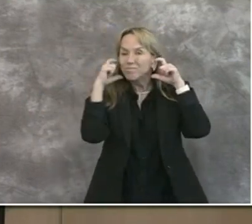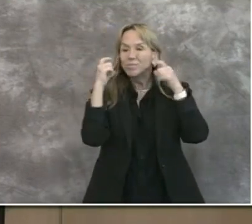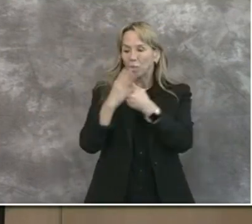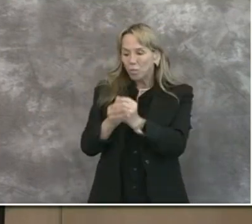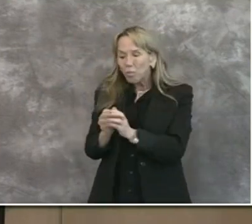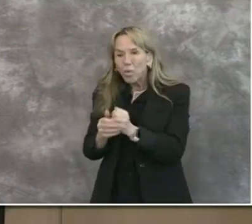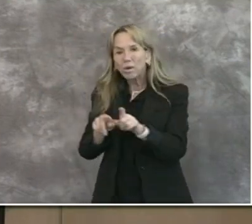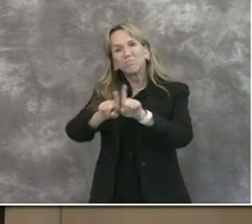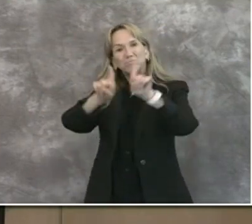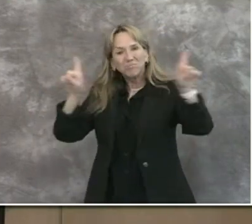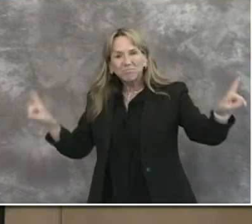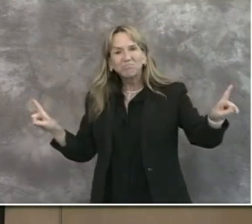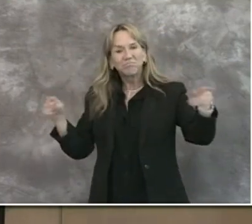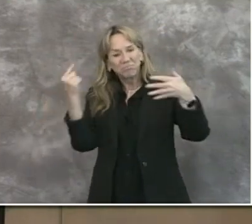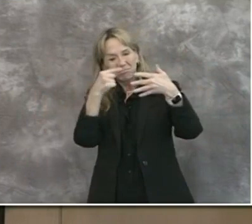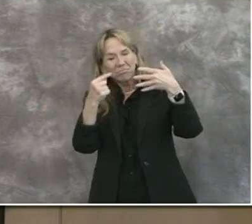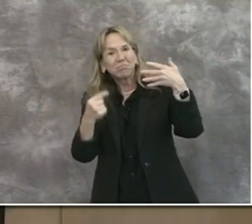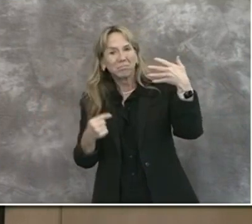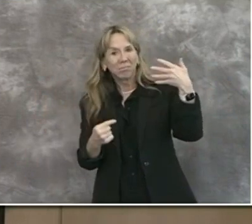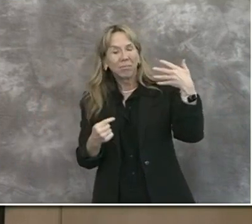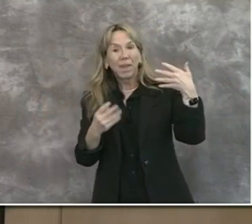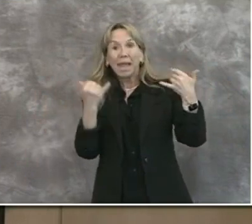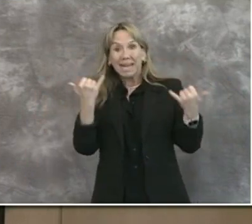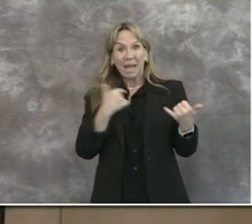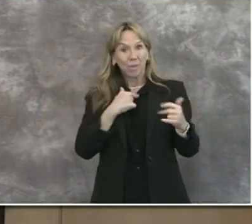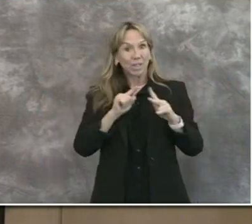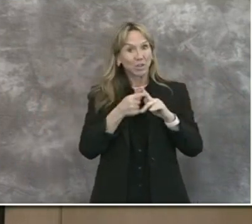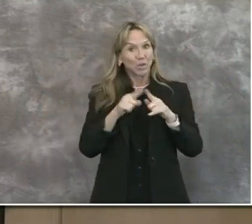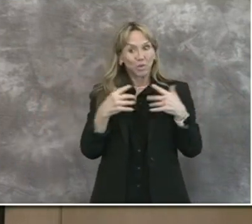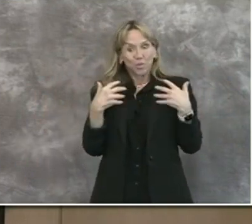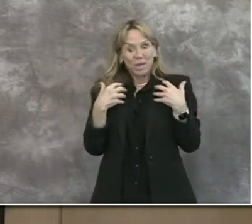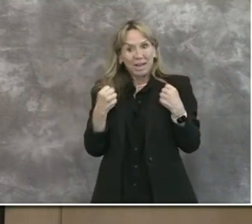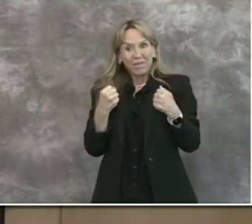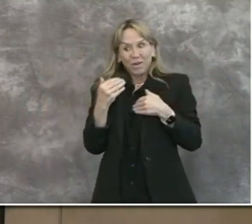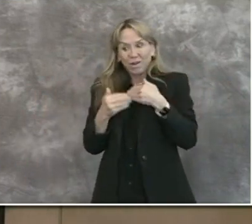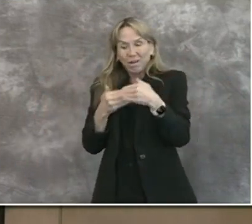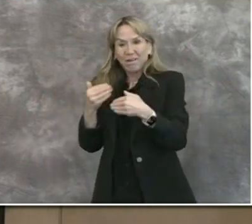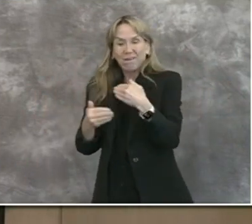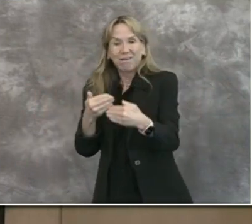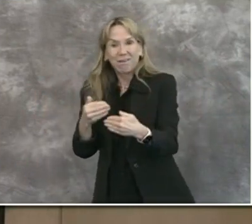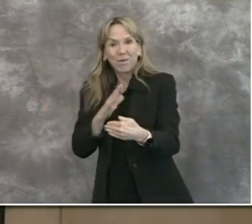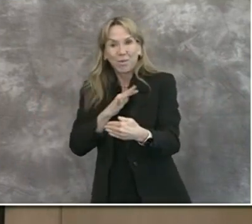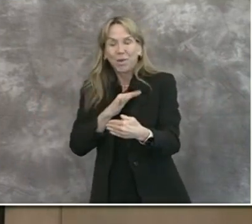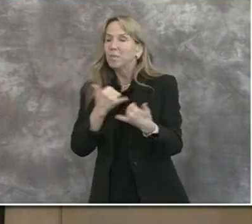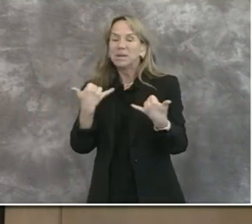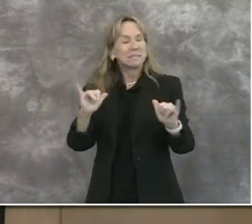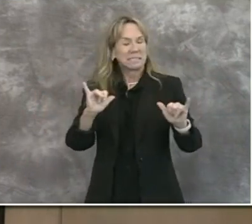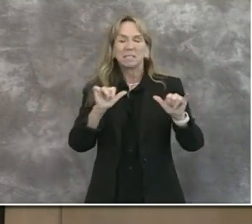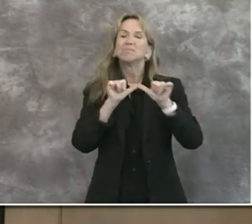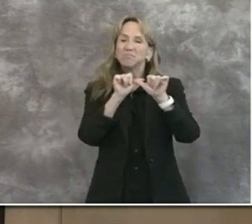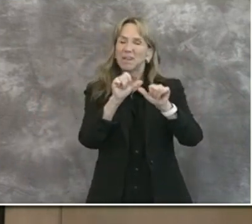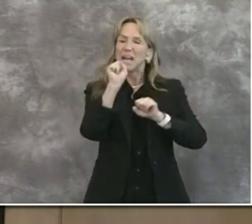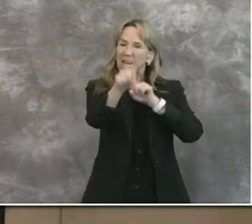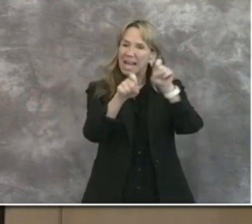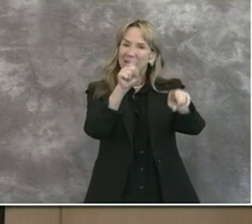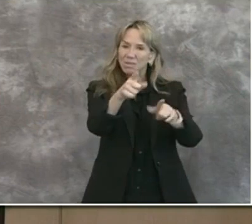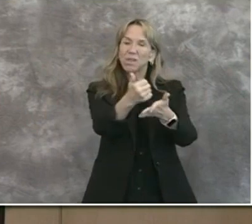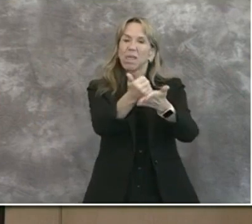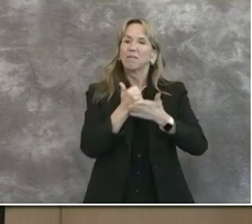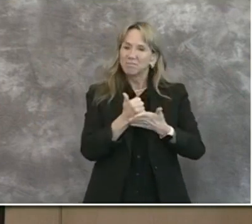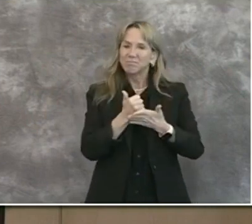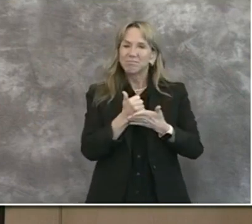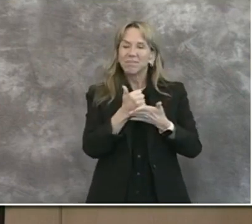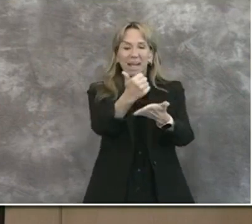physical distancing. And as we begin the recovery process, we are continuing to ask for the public's help in our response.